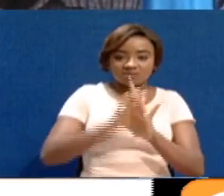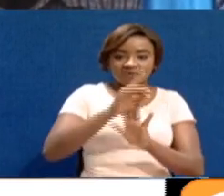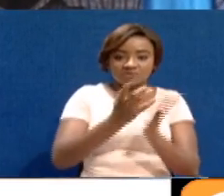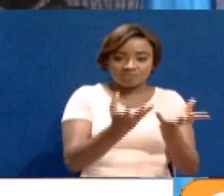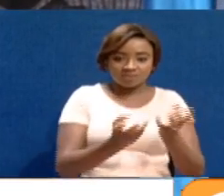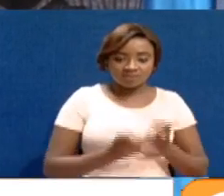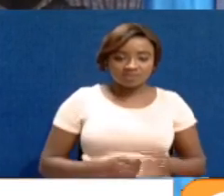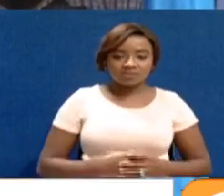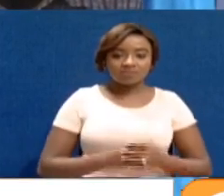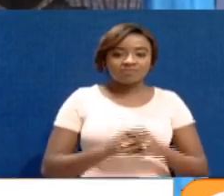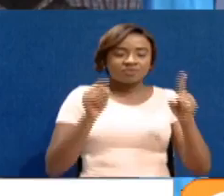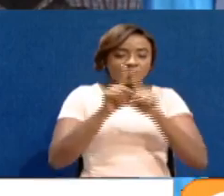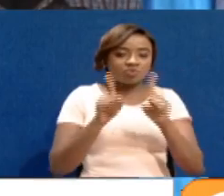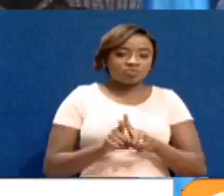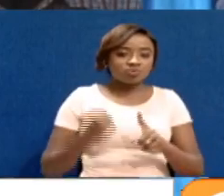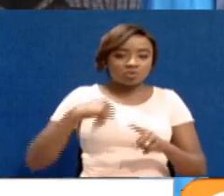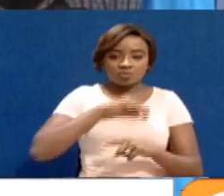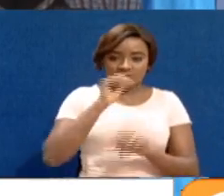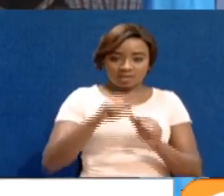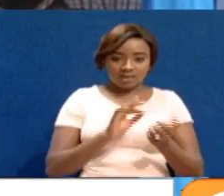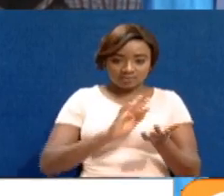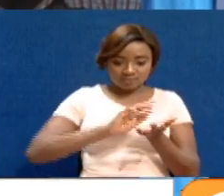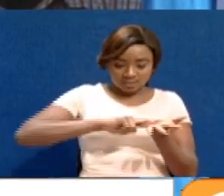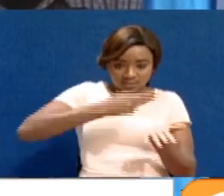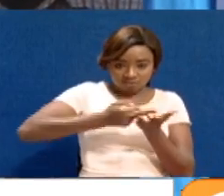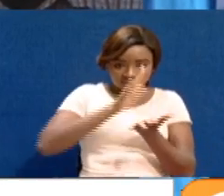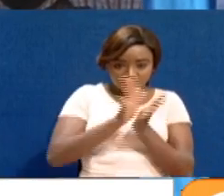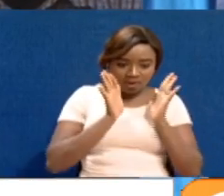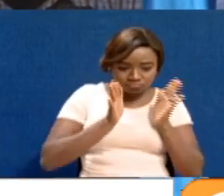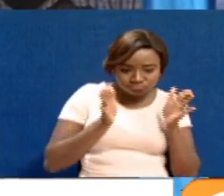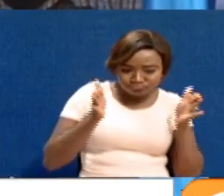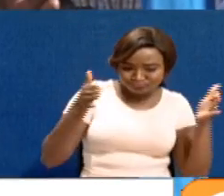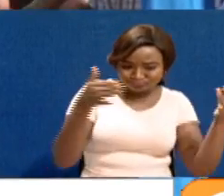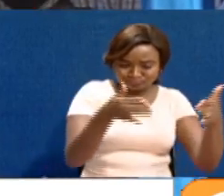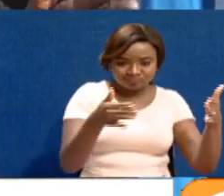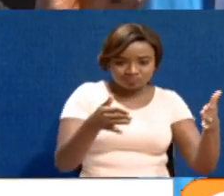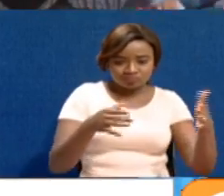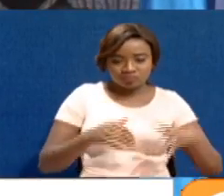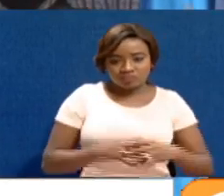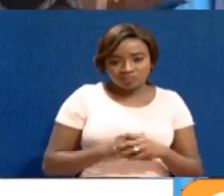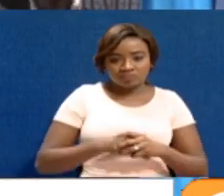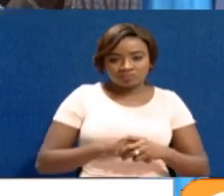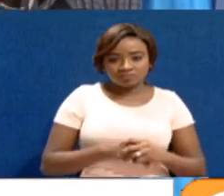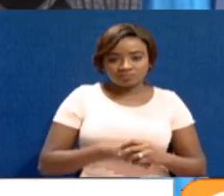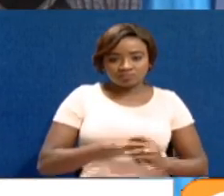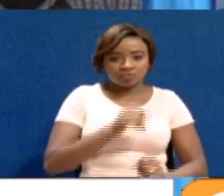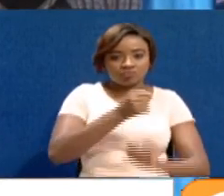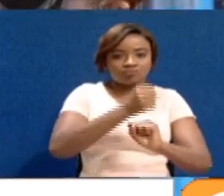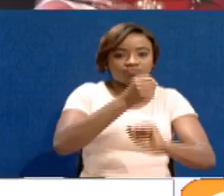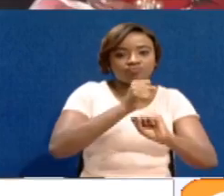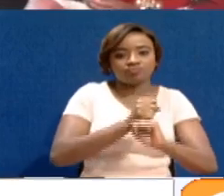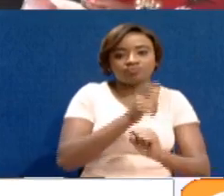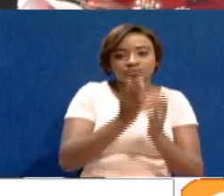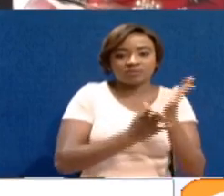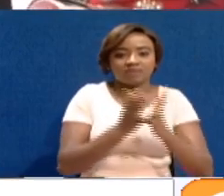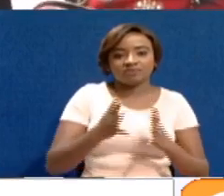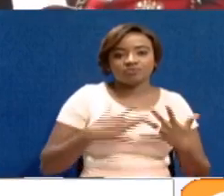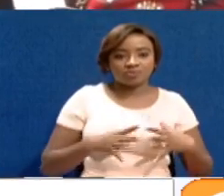so they can concentrate their resources, which are scarce, on facilitating the services to the people here.